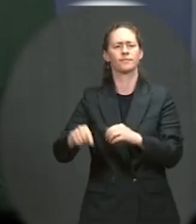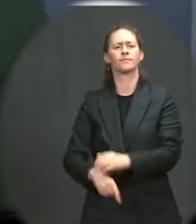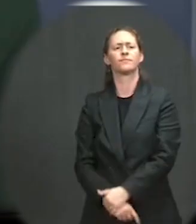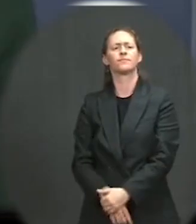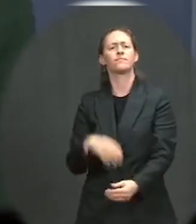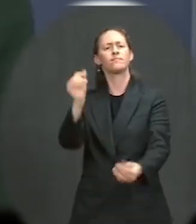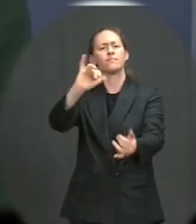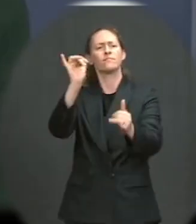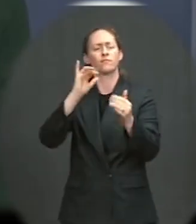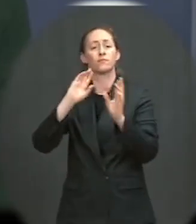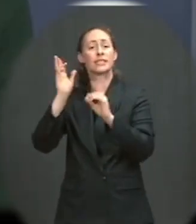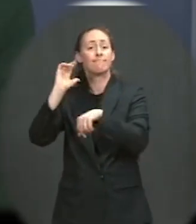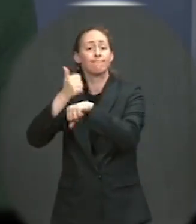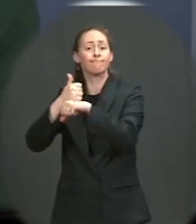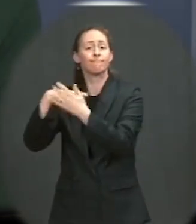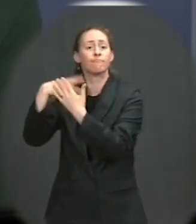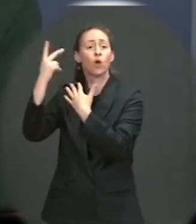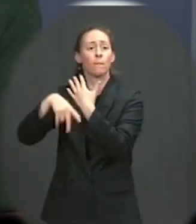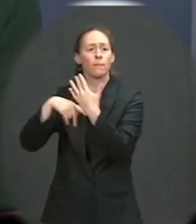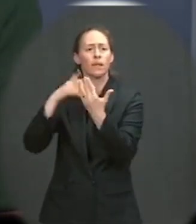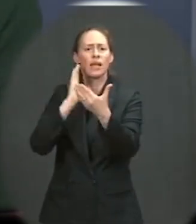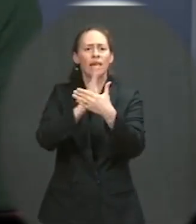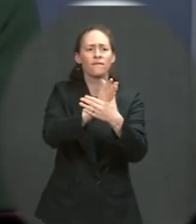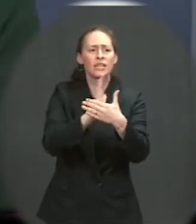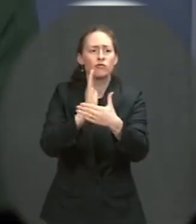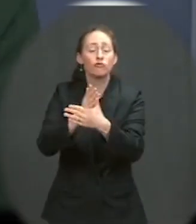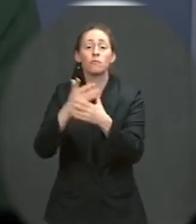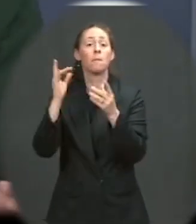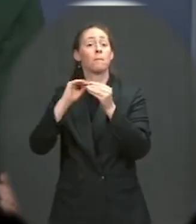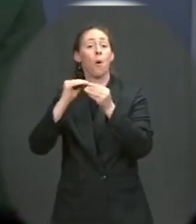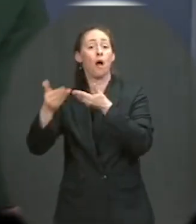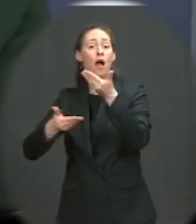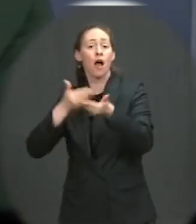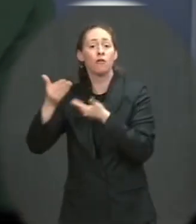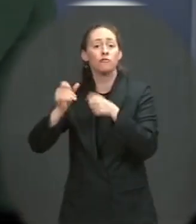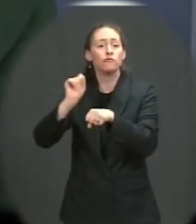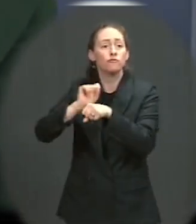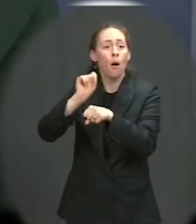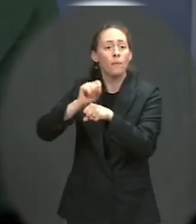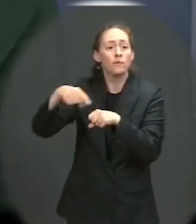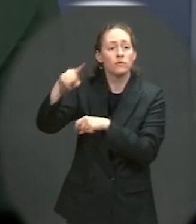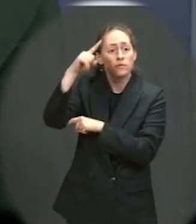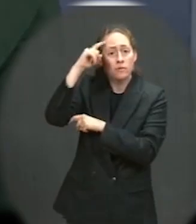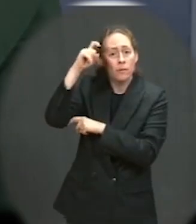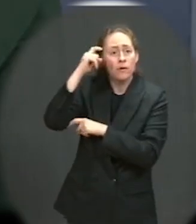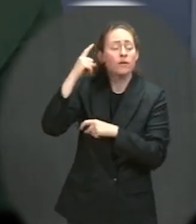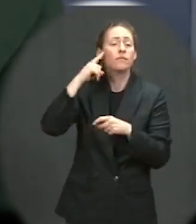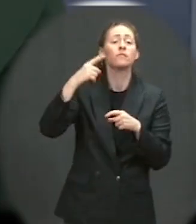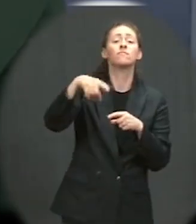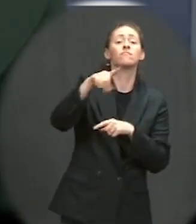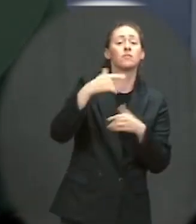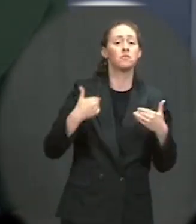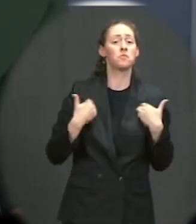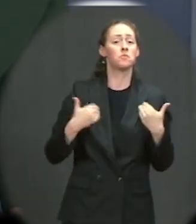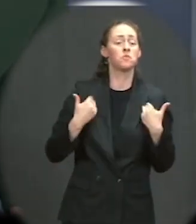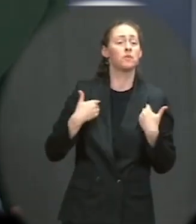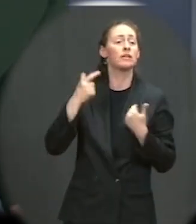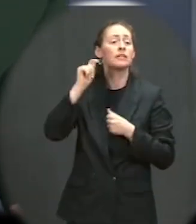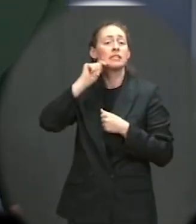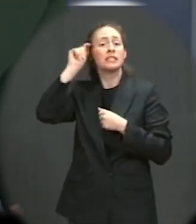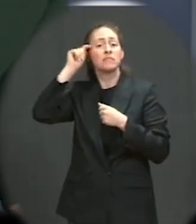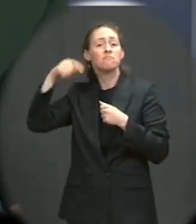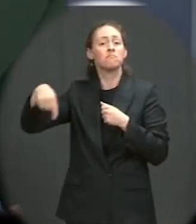opportunities, and other services and support for teenagers and young adults, and help formerly incarcerated individuals